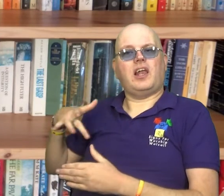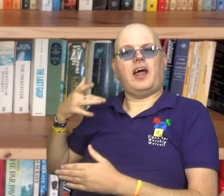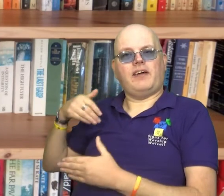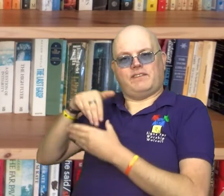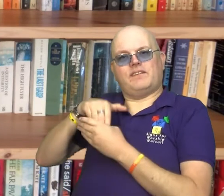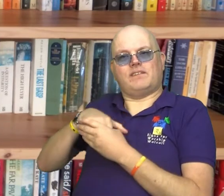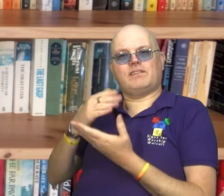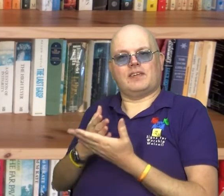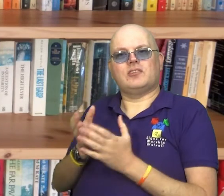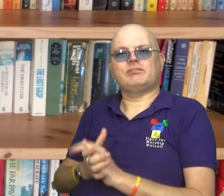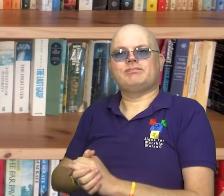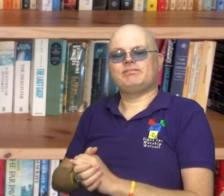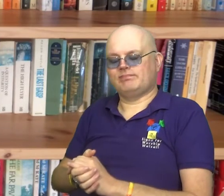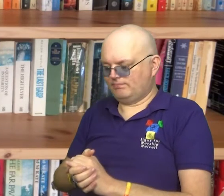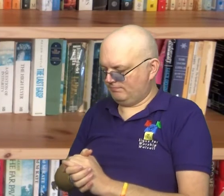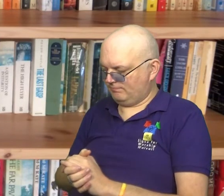her life.